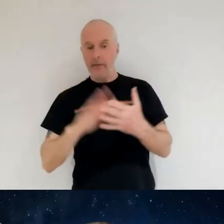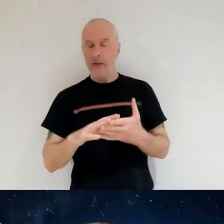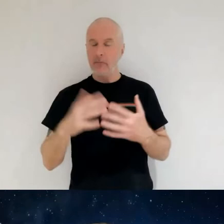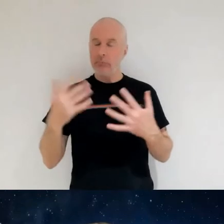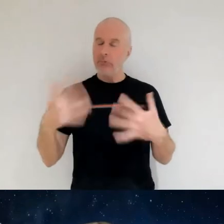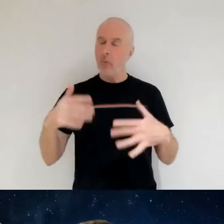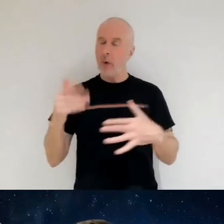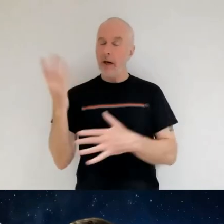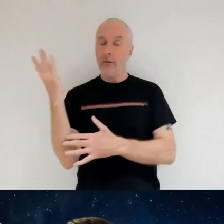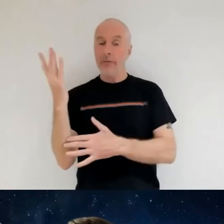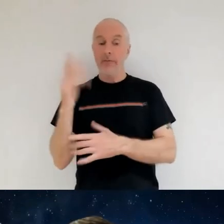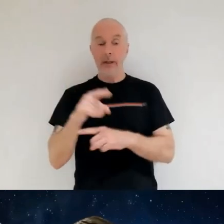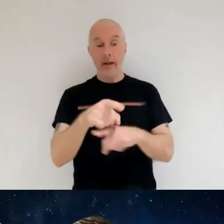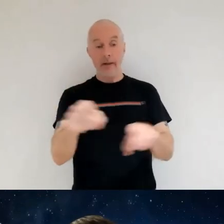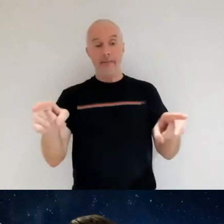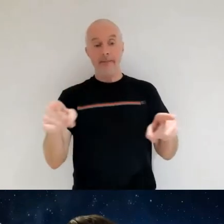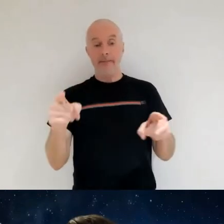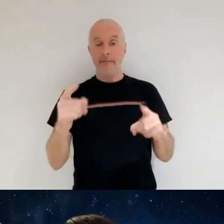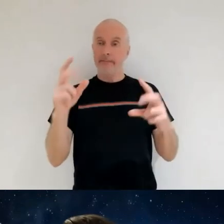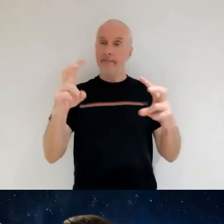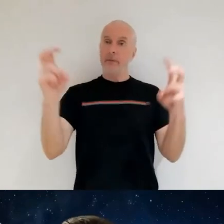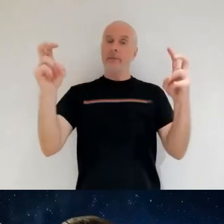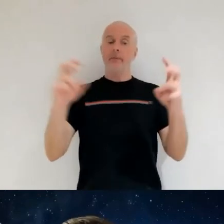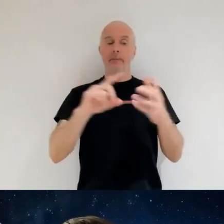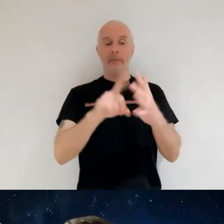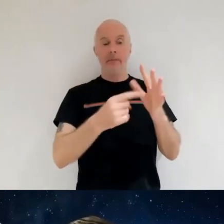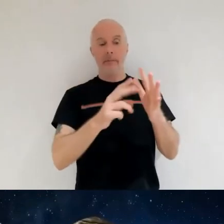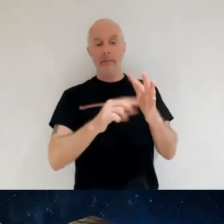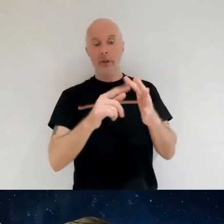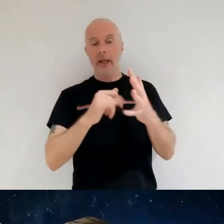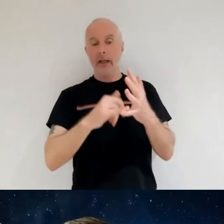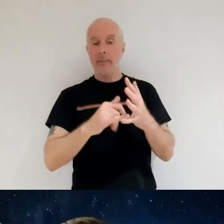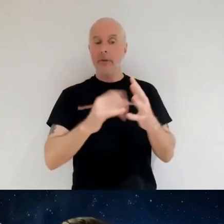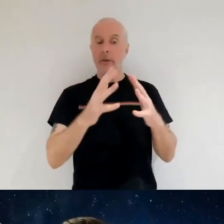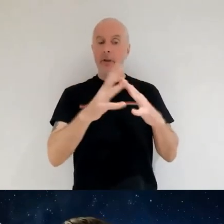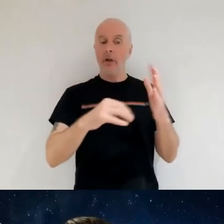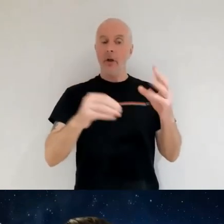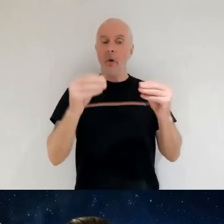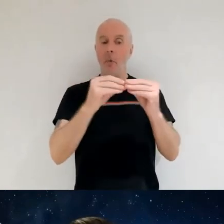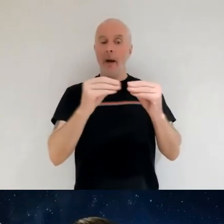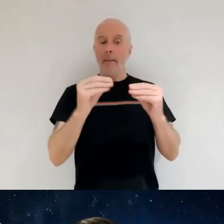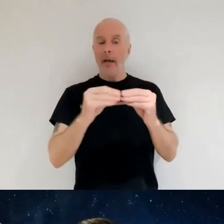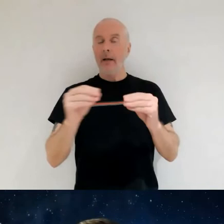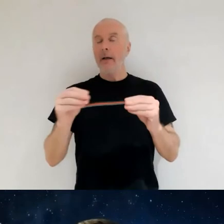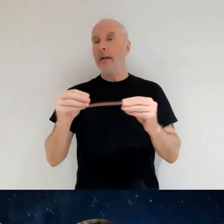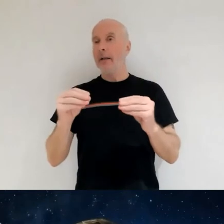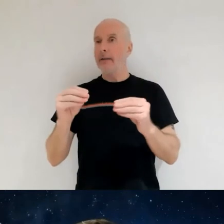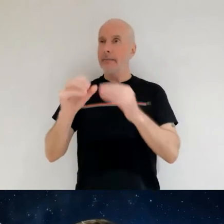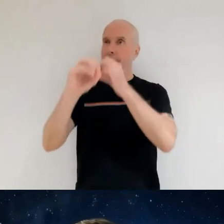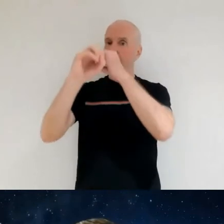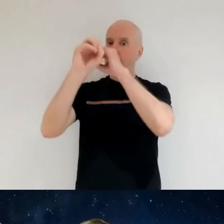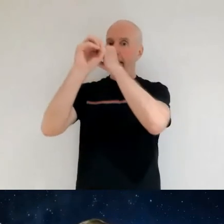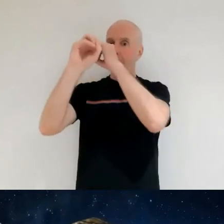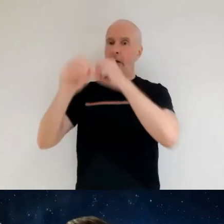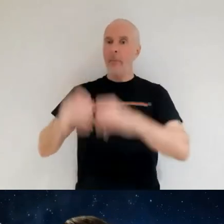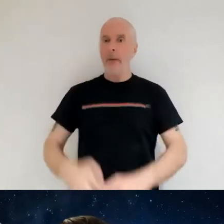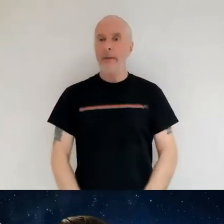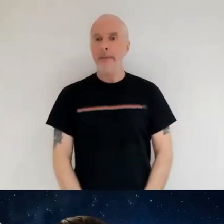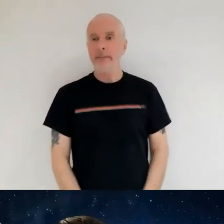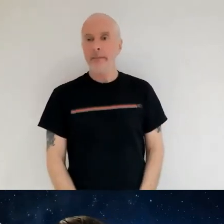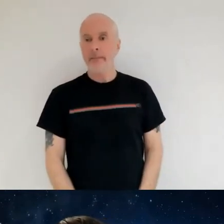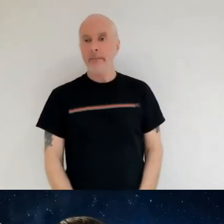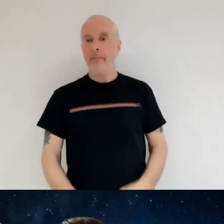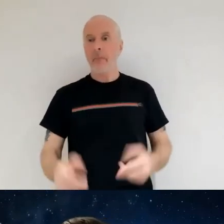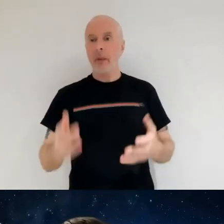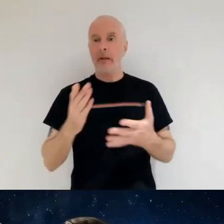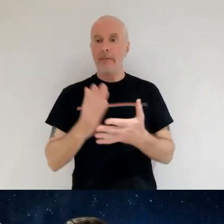uh the subject of tonight's talk is the james webb telespace telescope uh so over to you sophie to give us a lovely uh